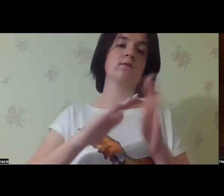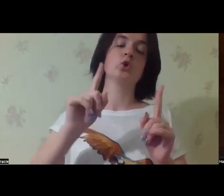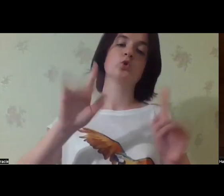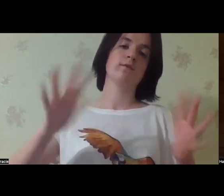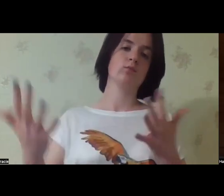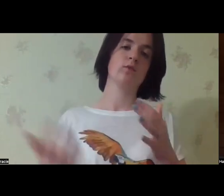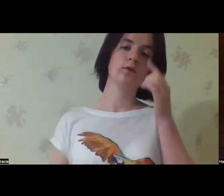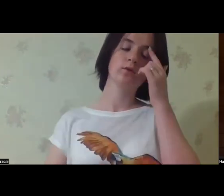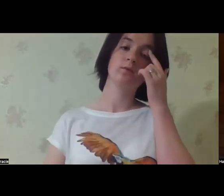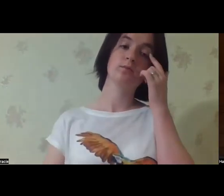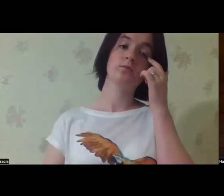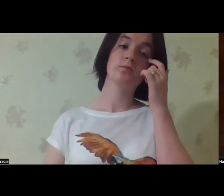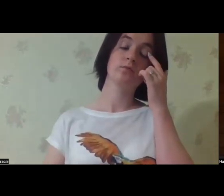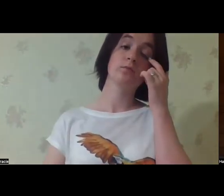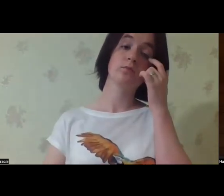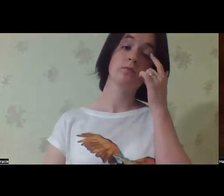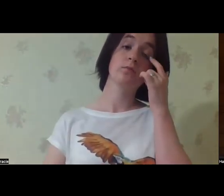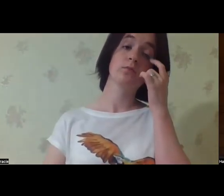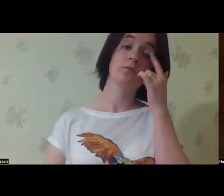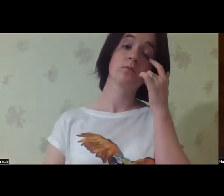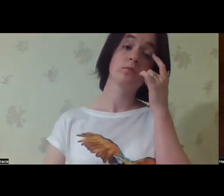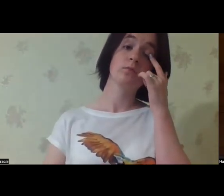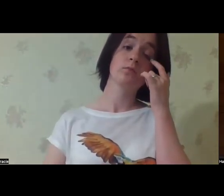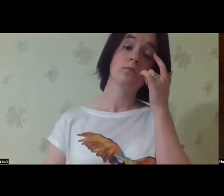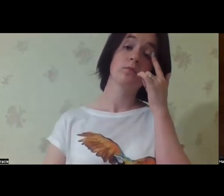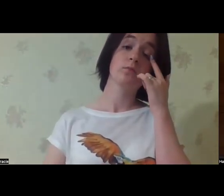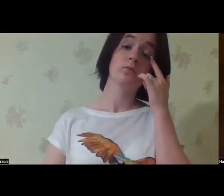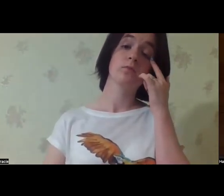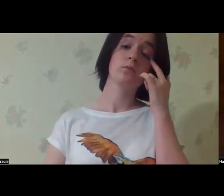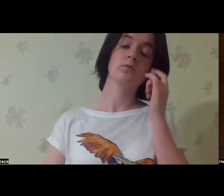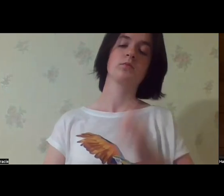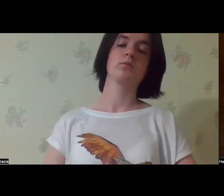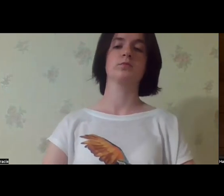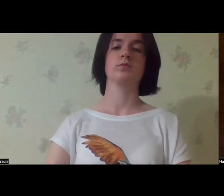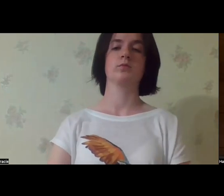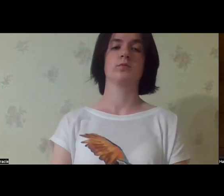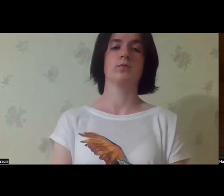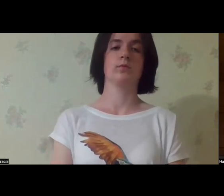without hearing the people with disabilities and knowing what is happening.